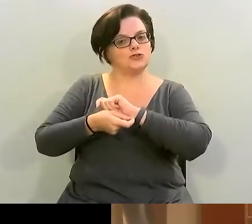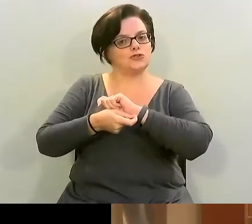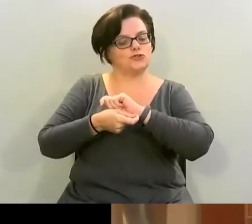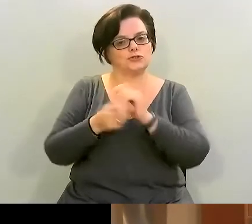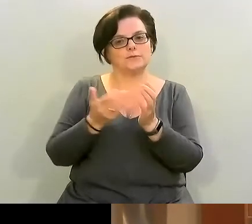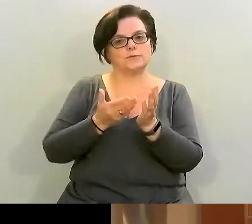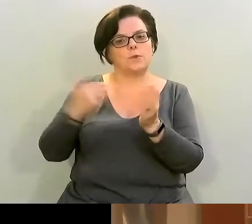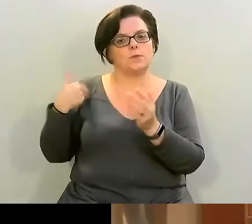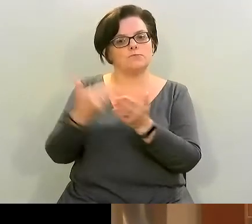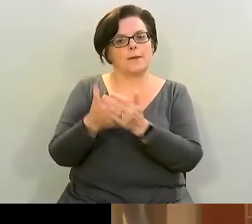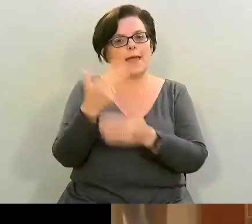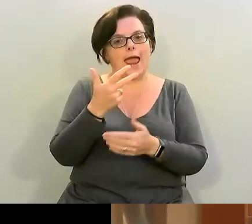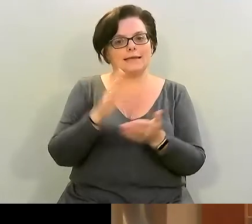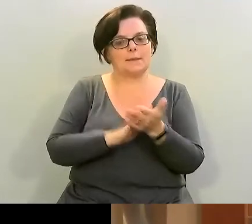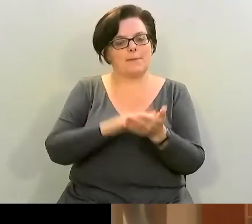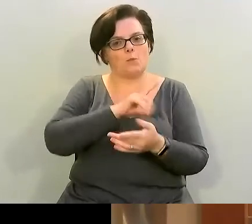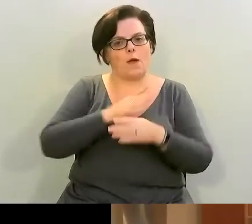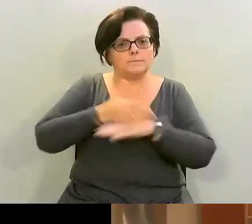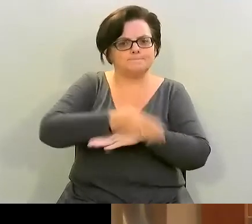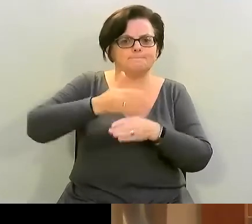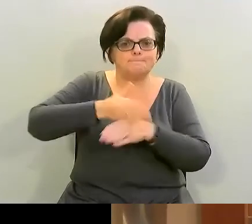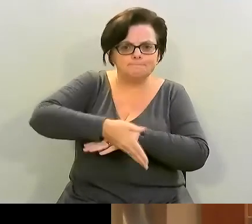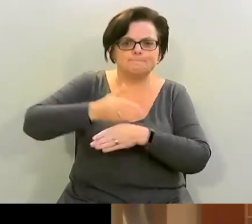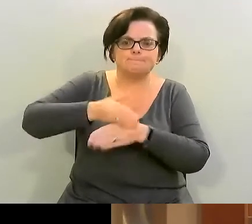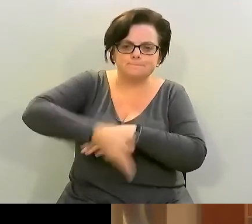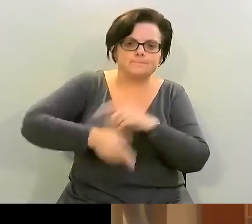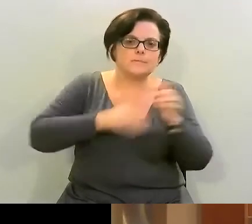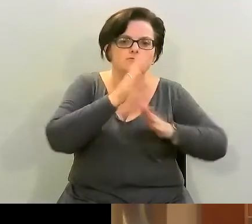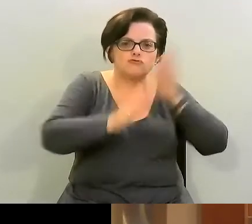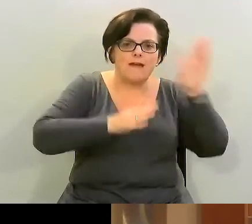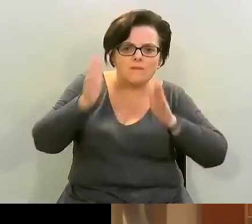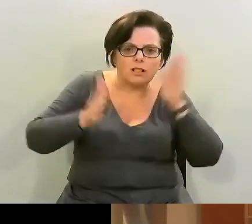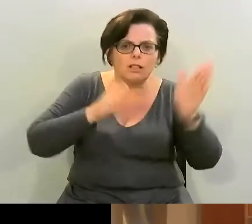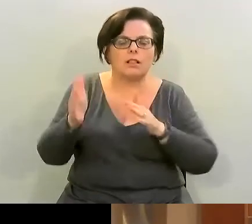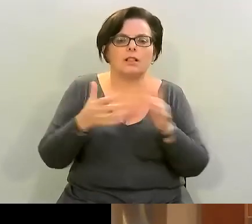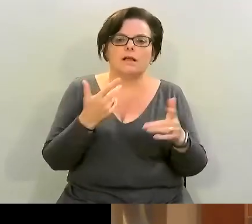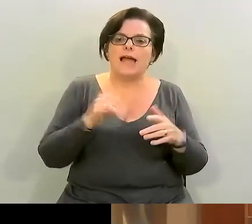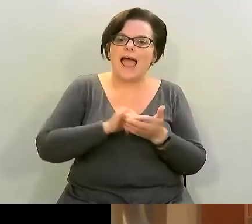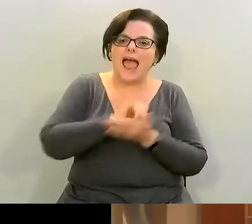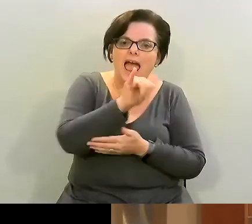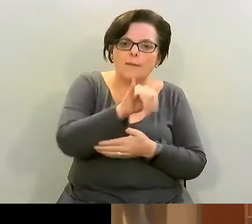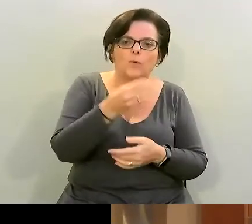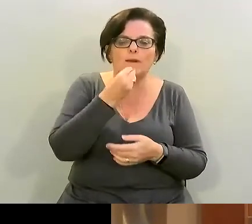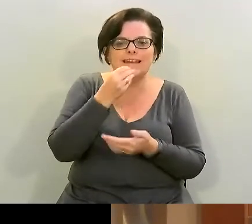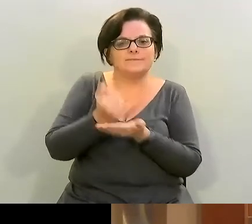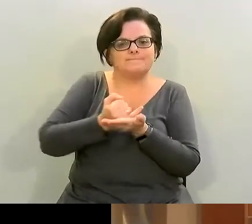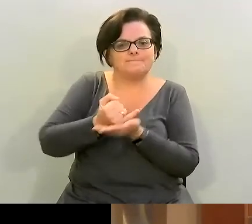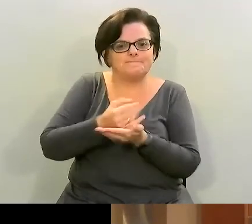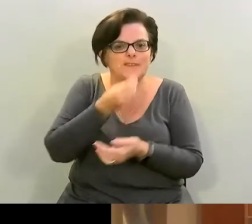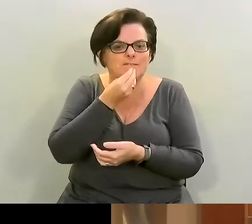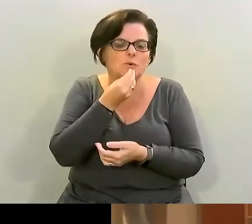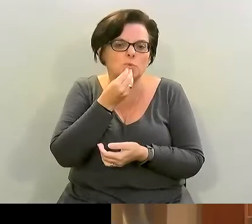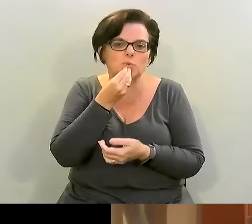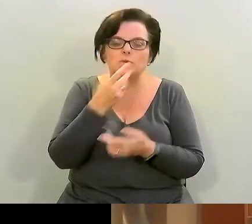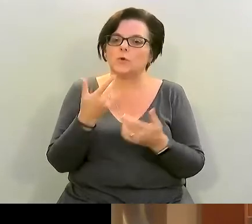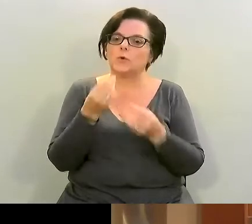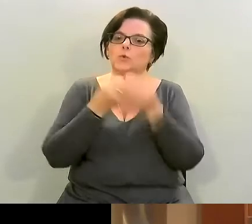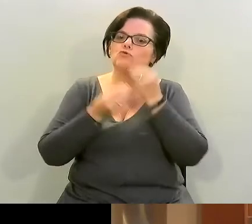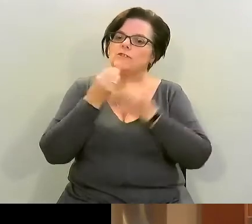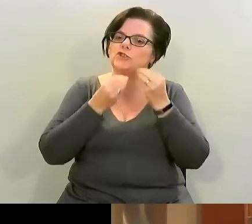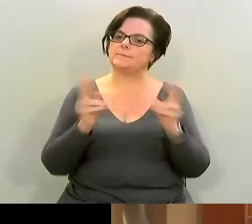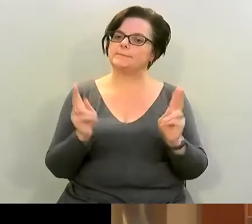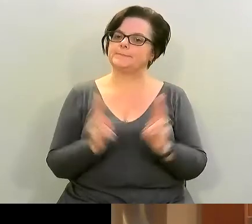months because she was working more and traveling in airports eating poorer meals in terms of good nutrition